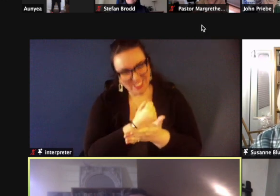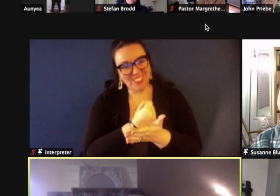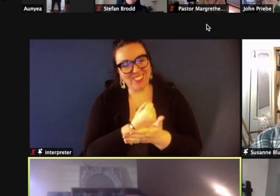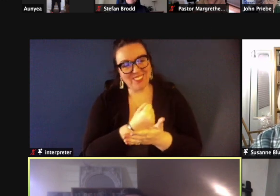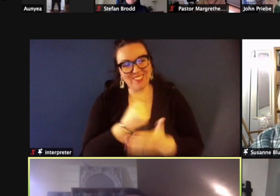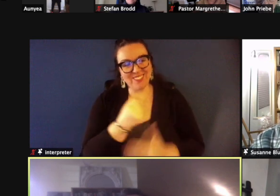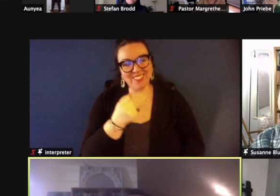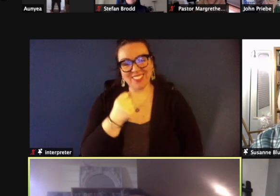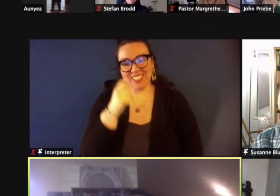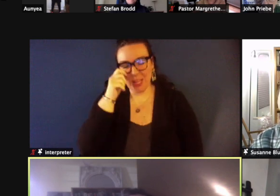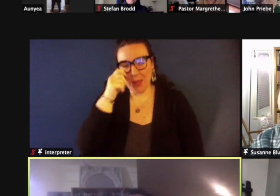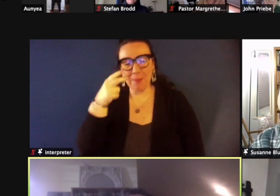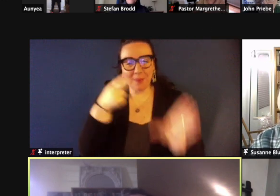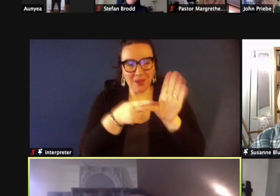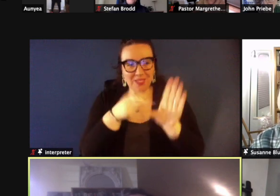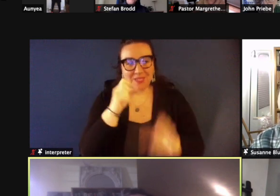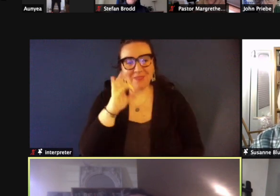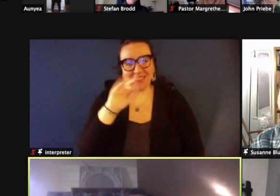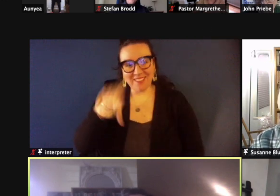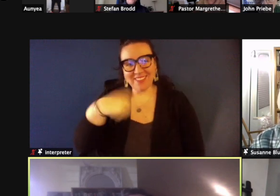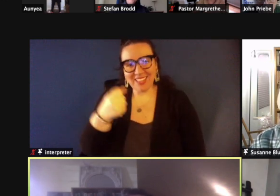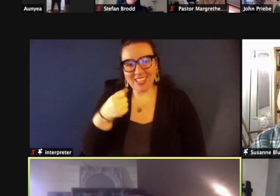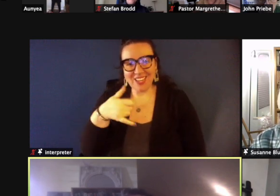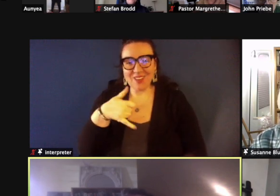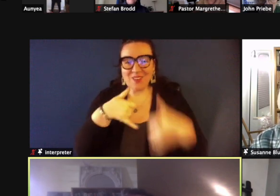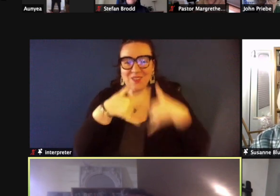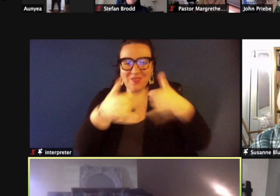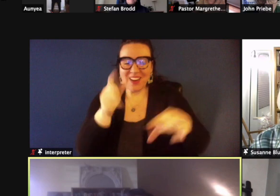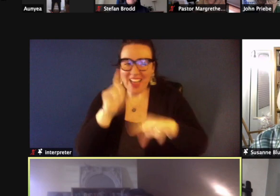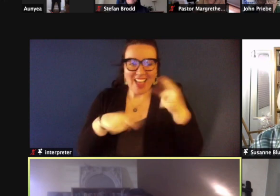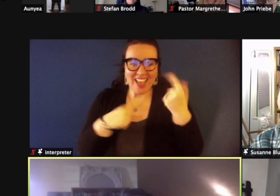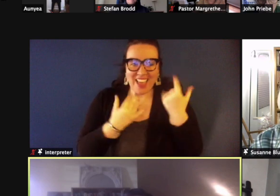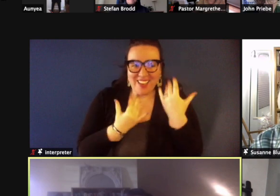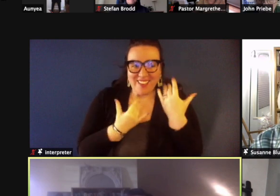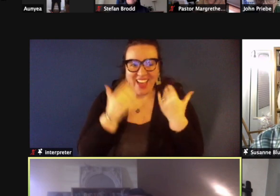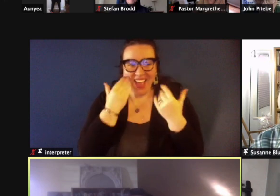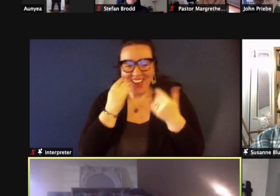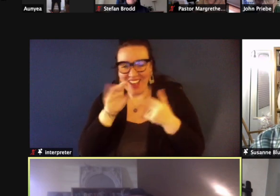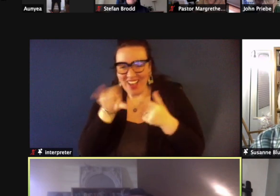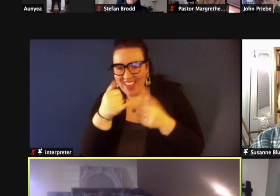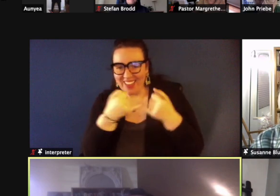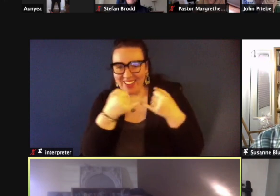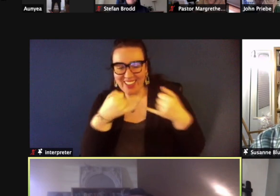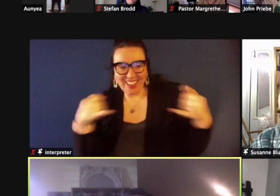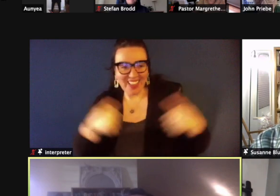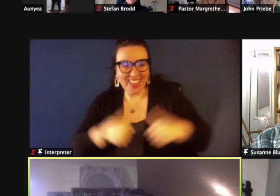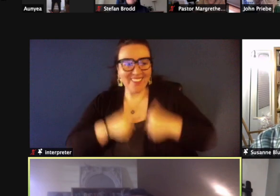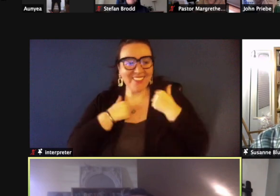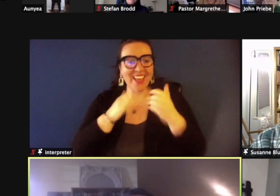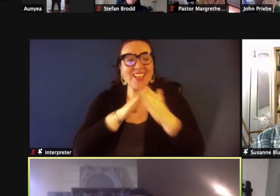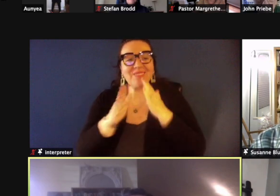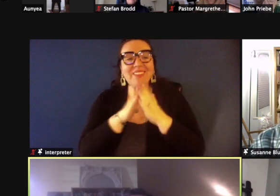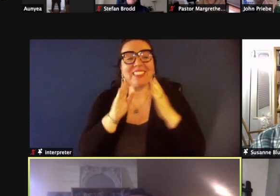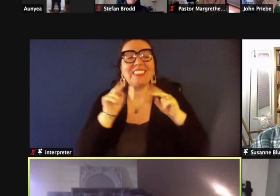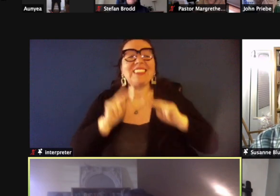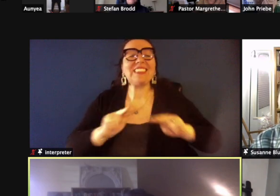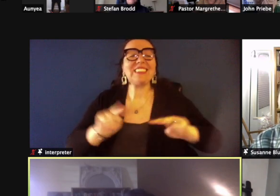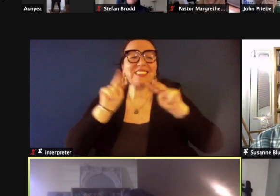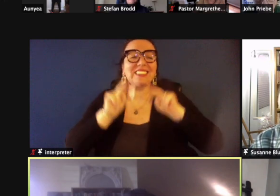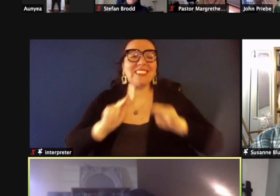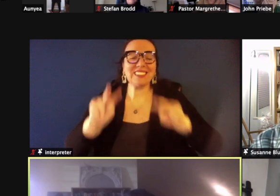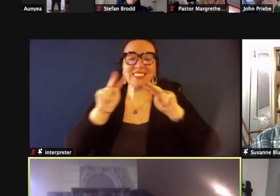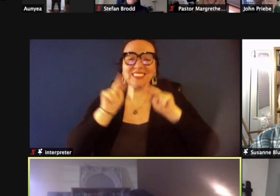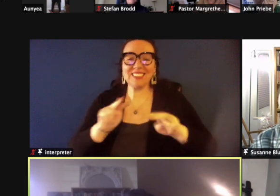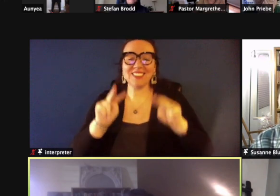the participant of the year award i cannot wait and i know the rest of the lifeline uh community cannot wait to be